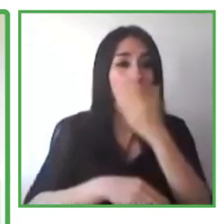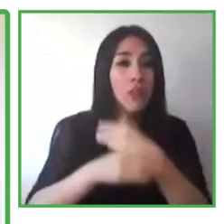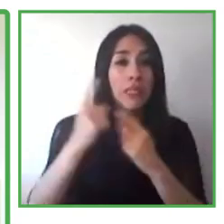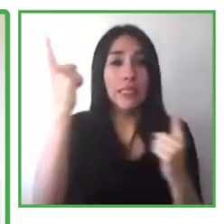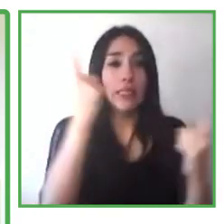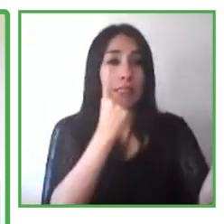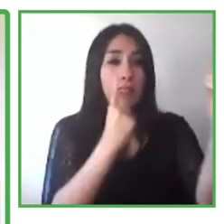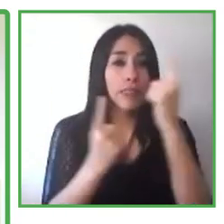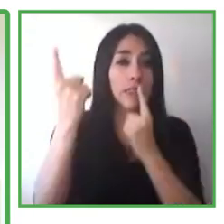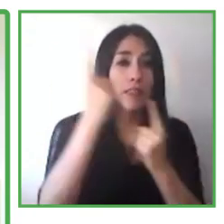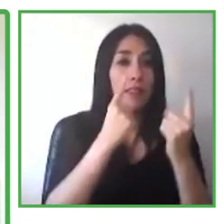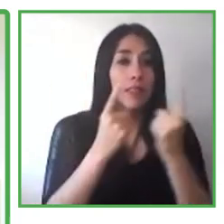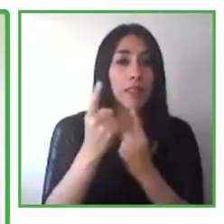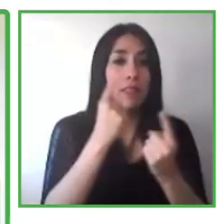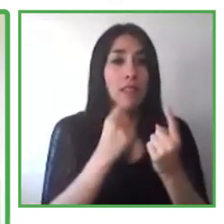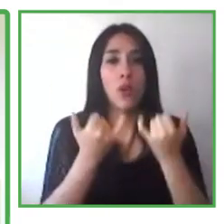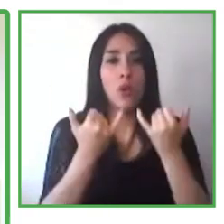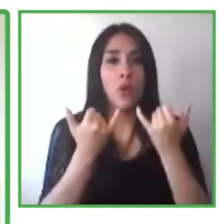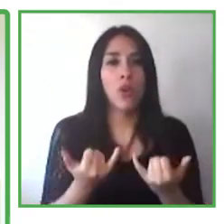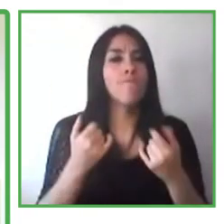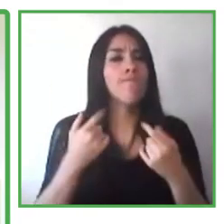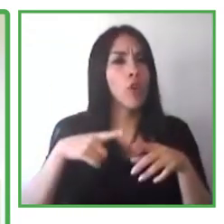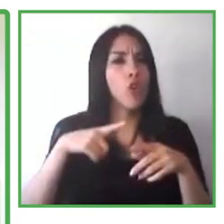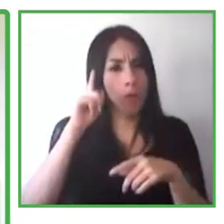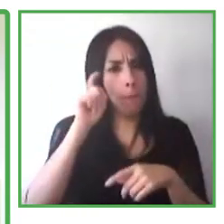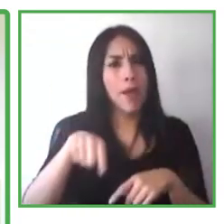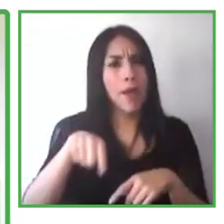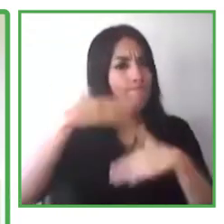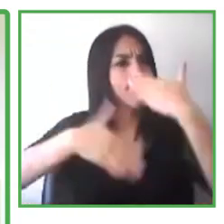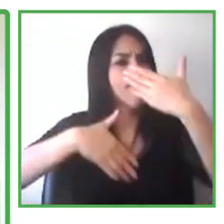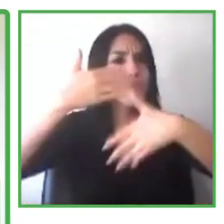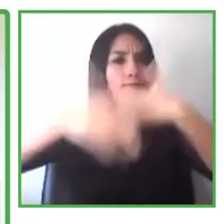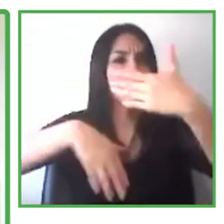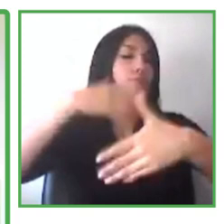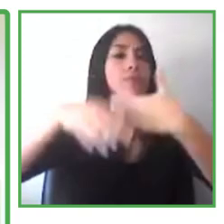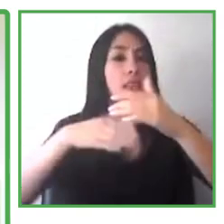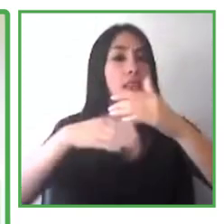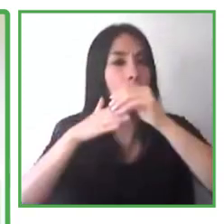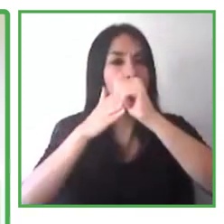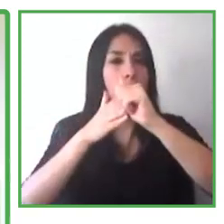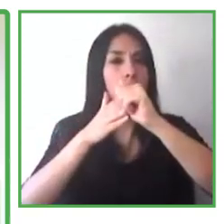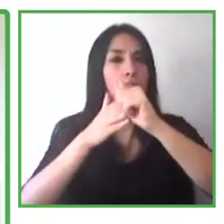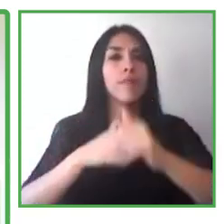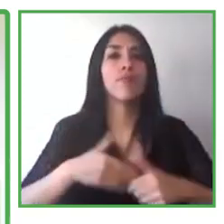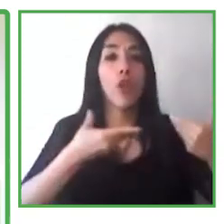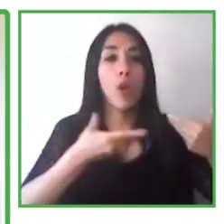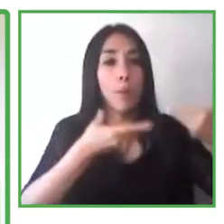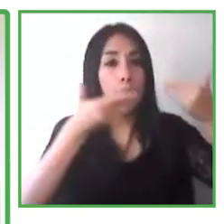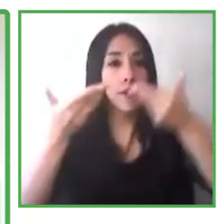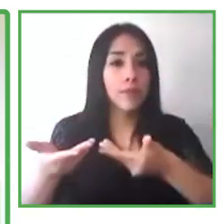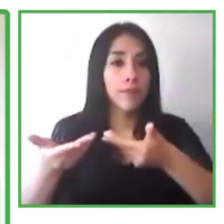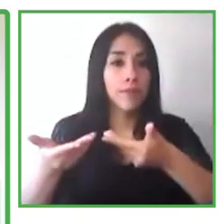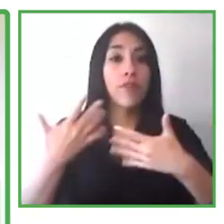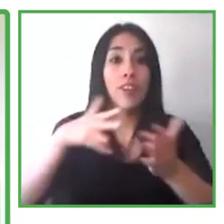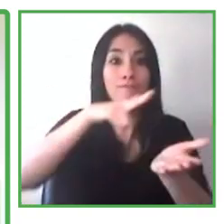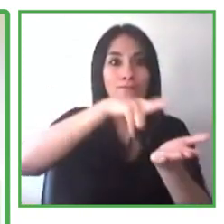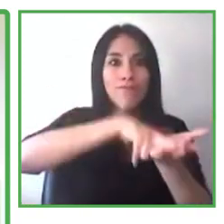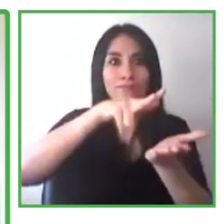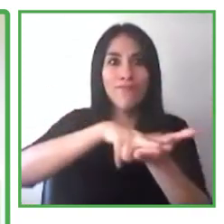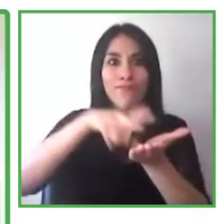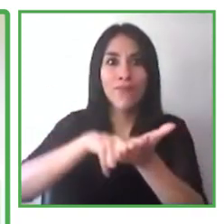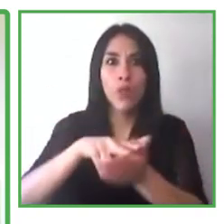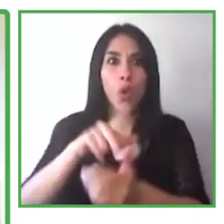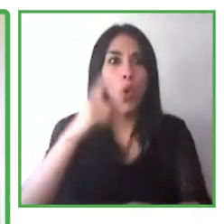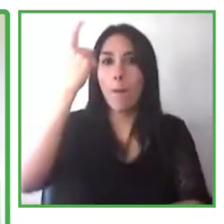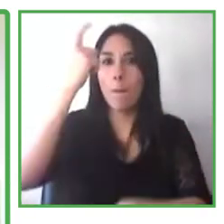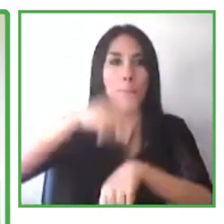industry that have hired over a thousand autistic job seekers. Because it's really important to us, we take the learnings that we have